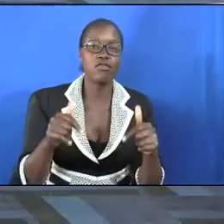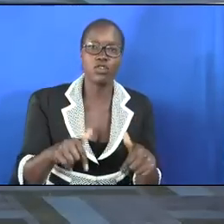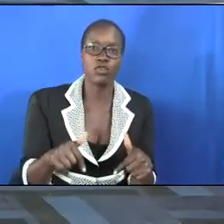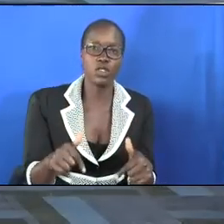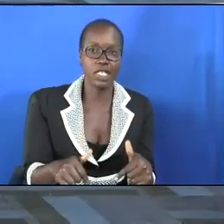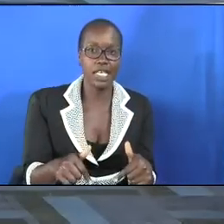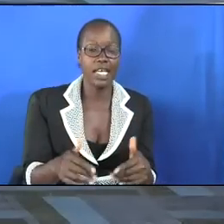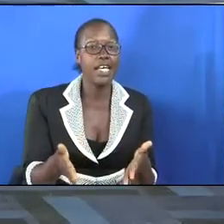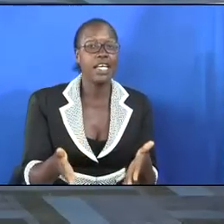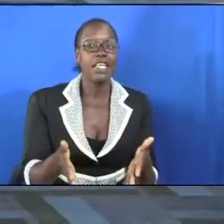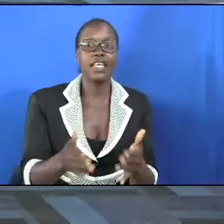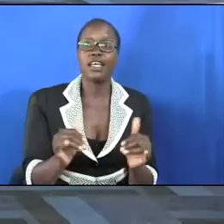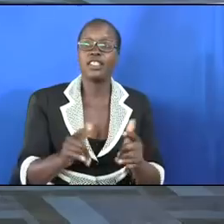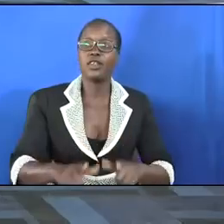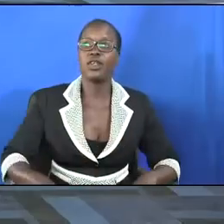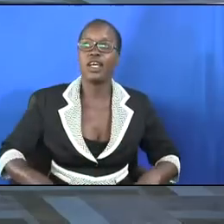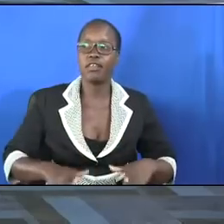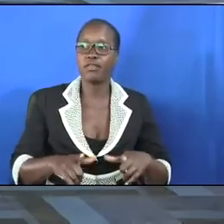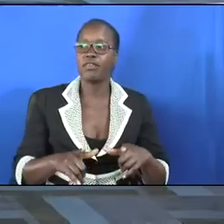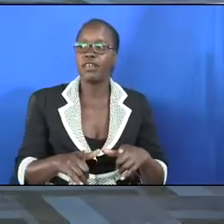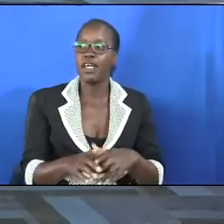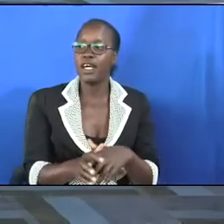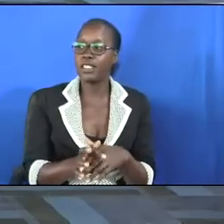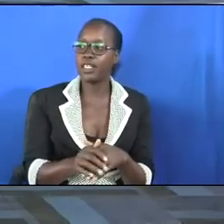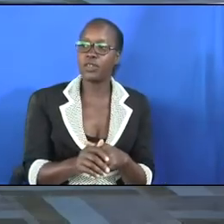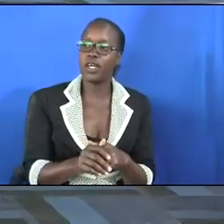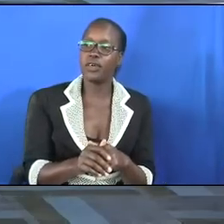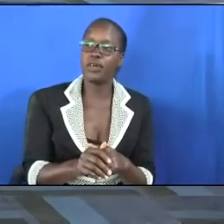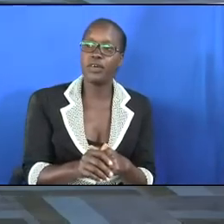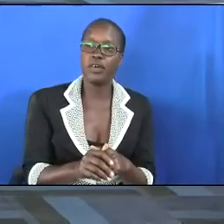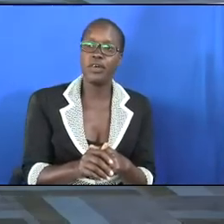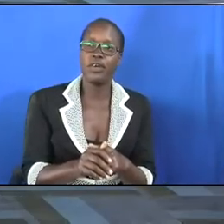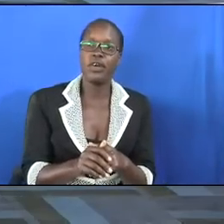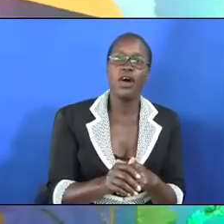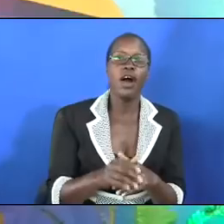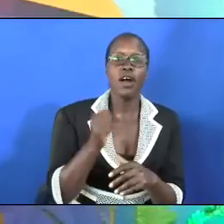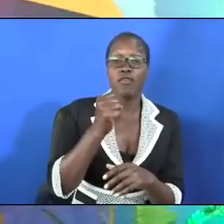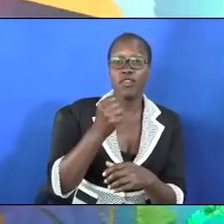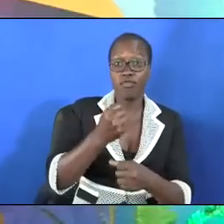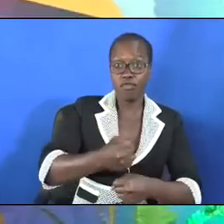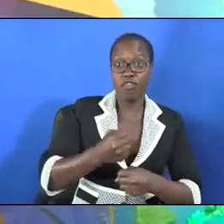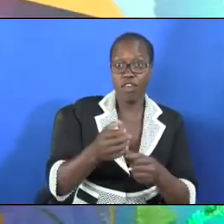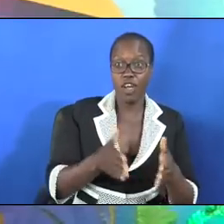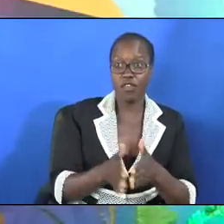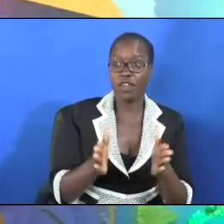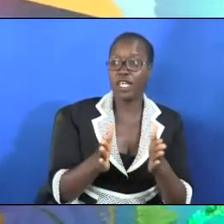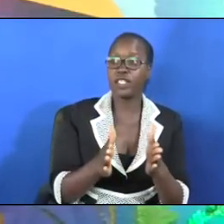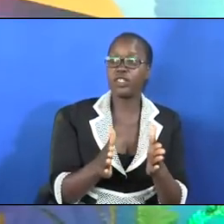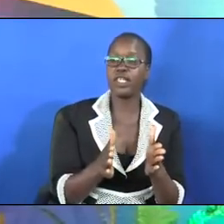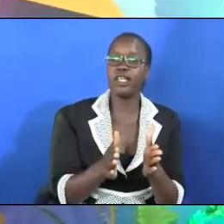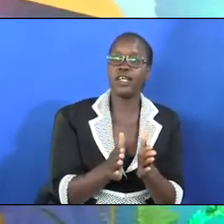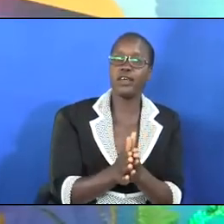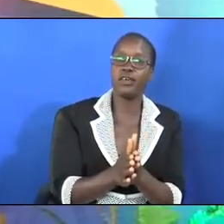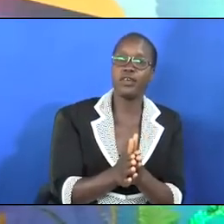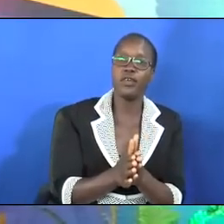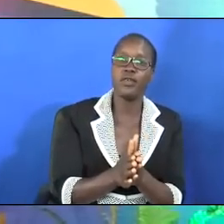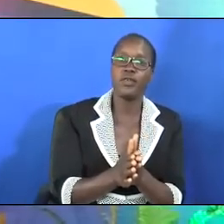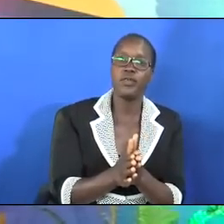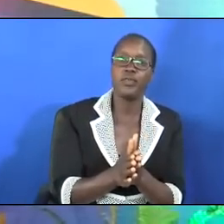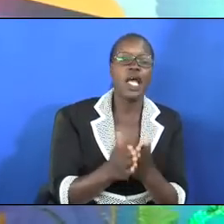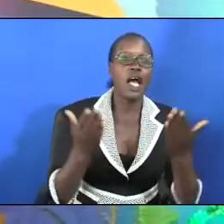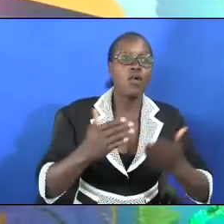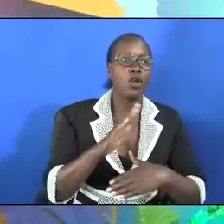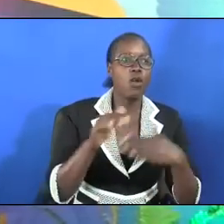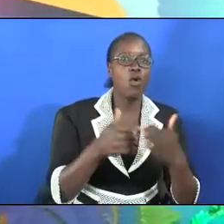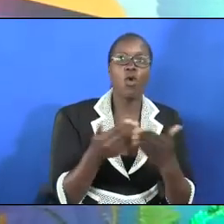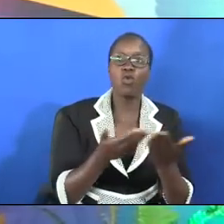here at New Life Church, 5th Gong Avenue, Nairobi, Kenya. I welcome all of you who